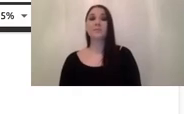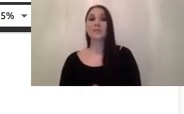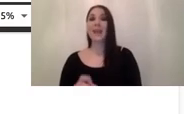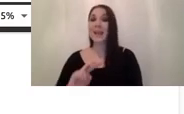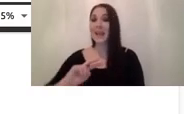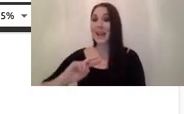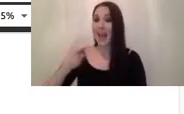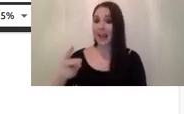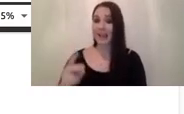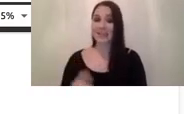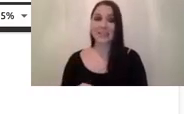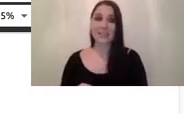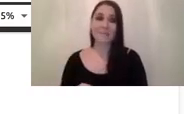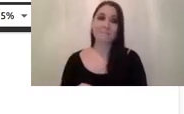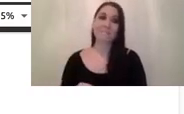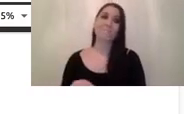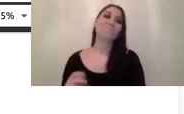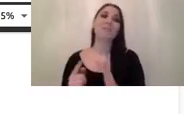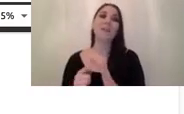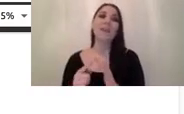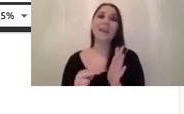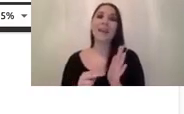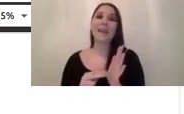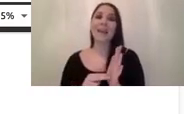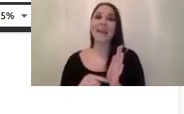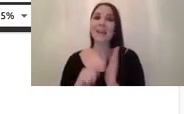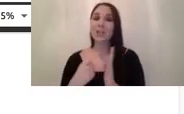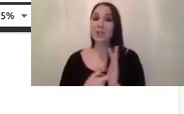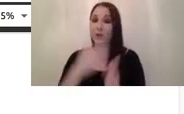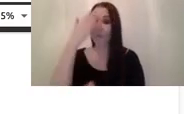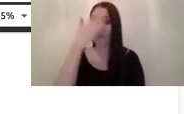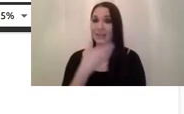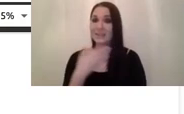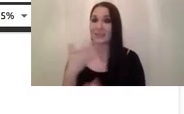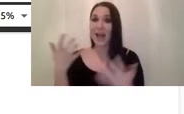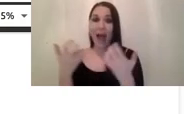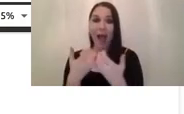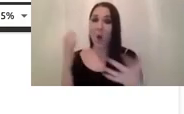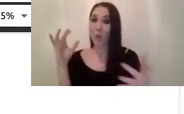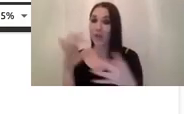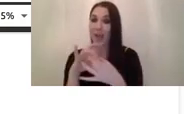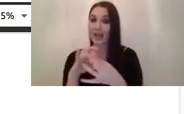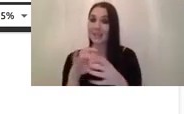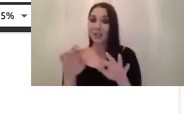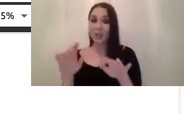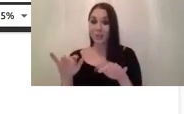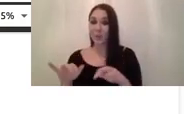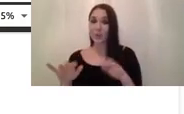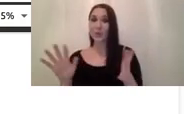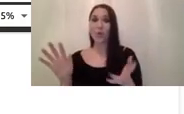um connecting our our camera to our computer or to our friend grabber or so on